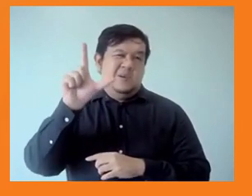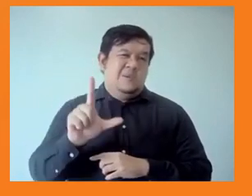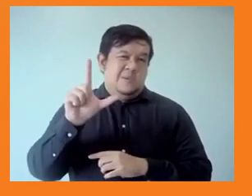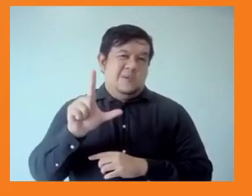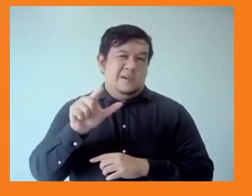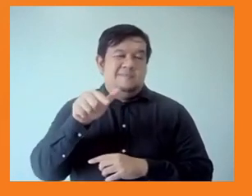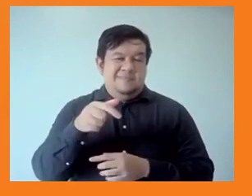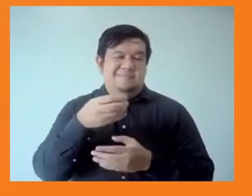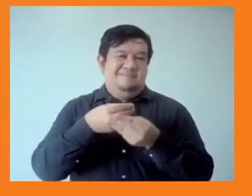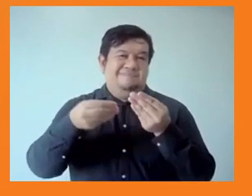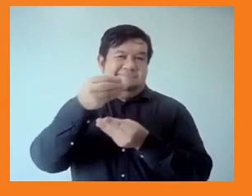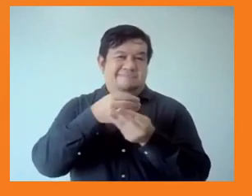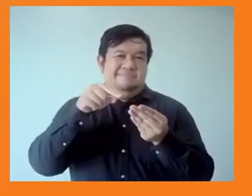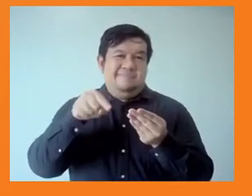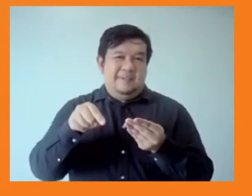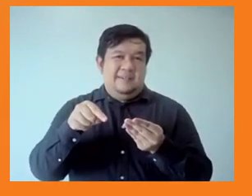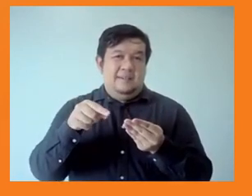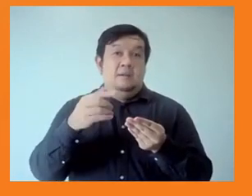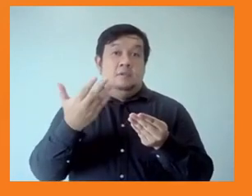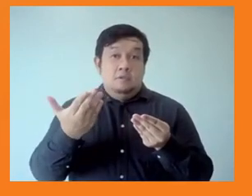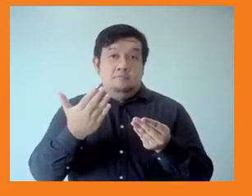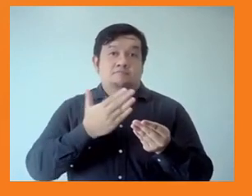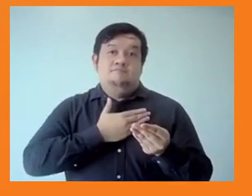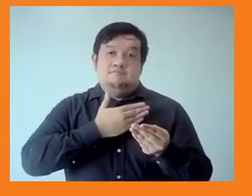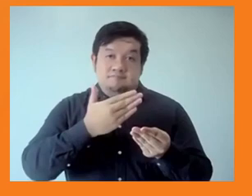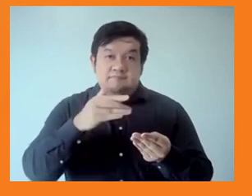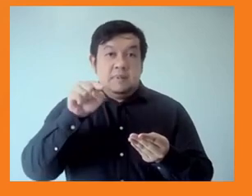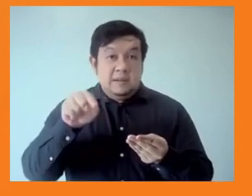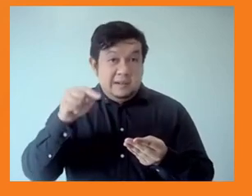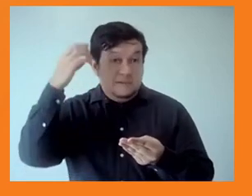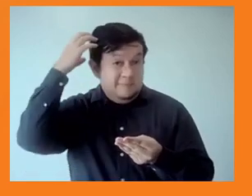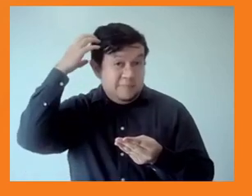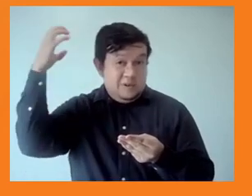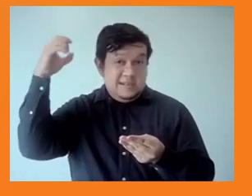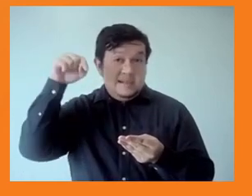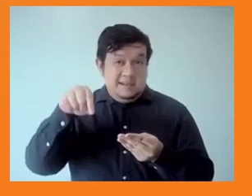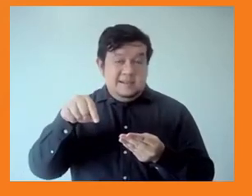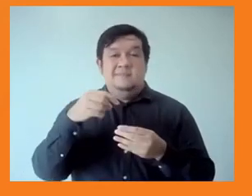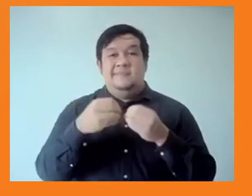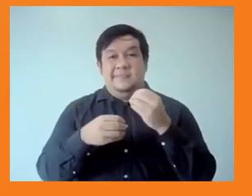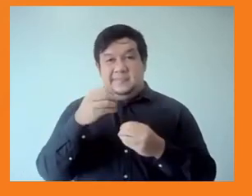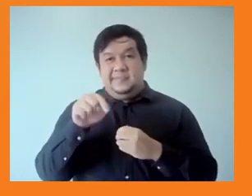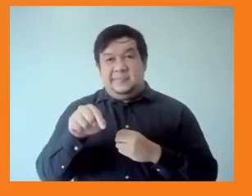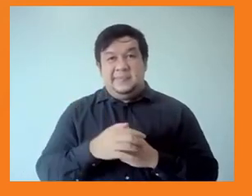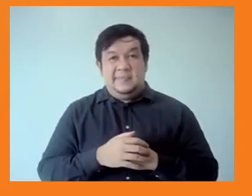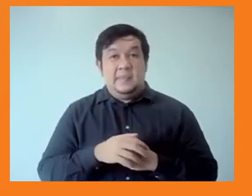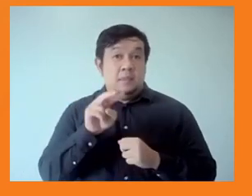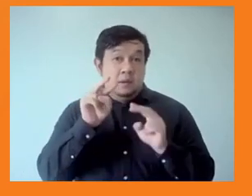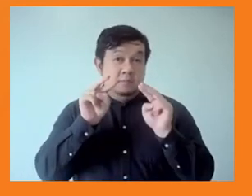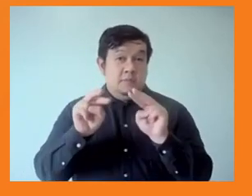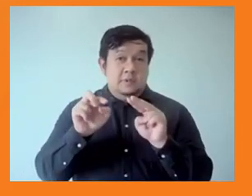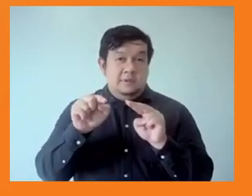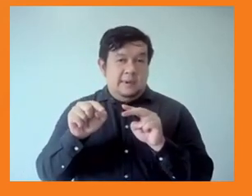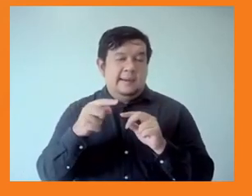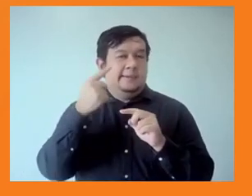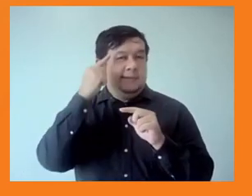unfortunately, that didn't happen in a widespread way. And as a result, the figures from international organisations, including the ADB, are saying that COVID